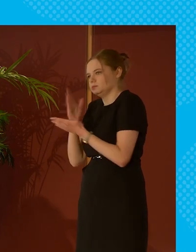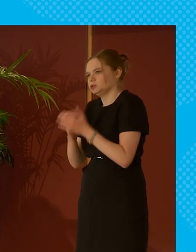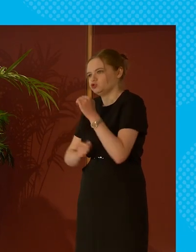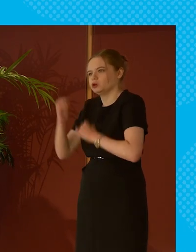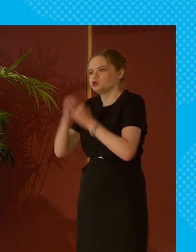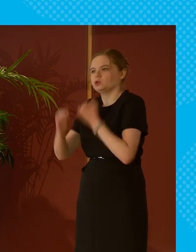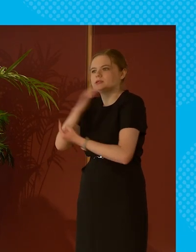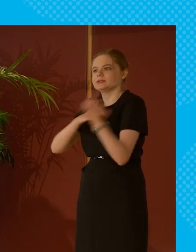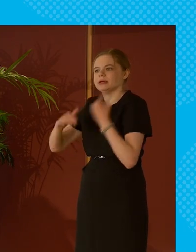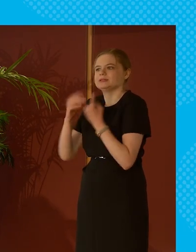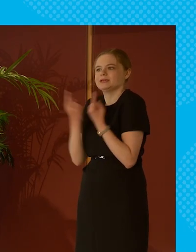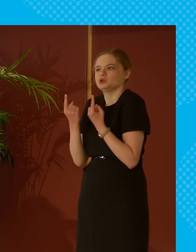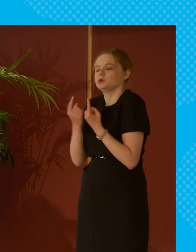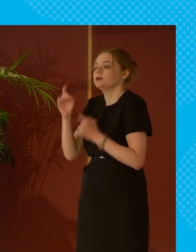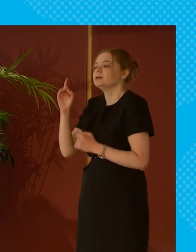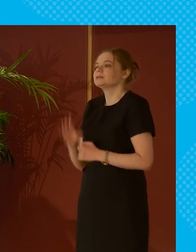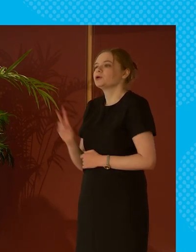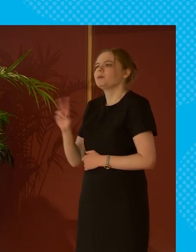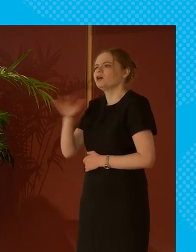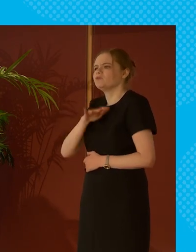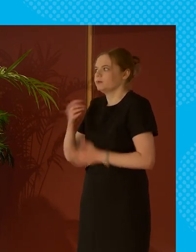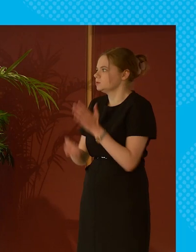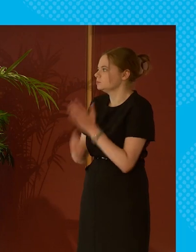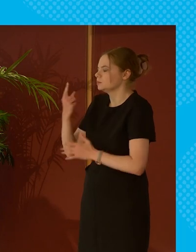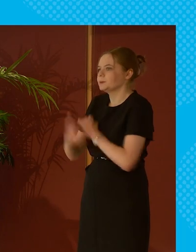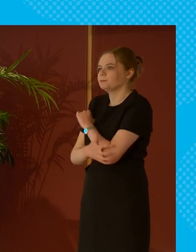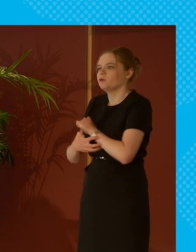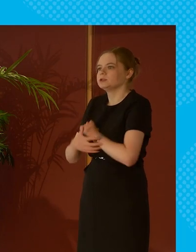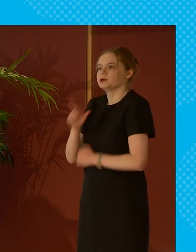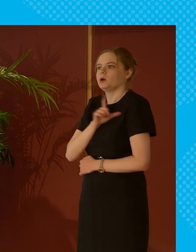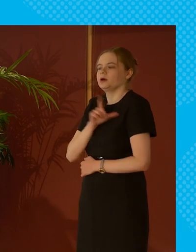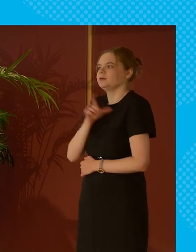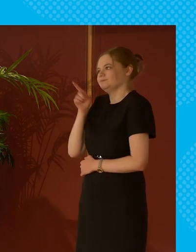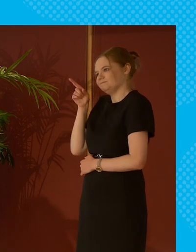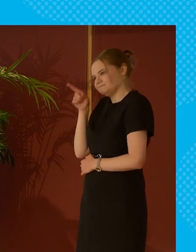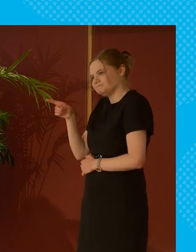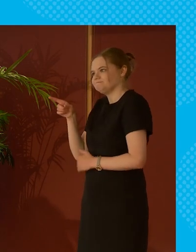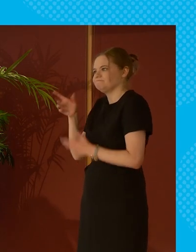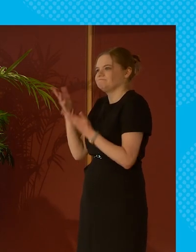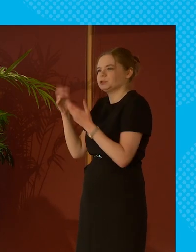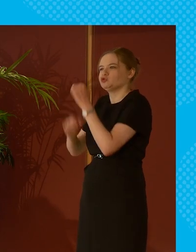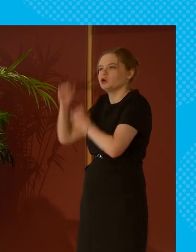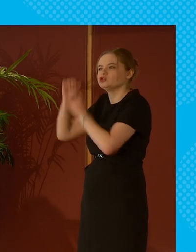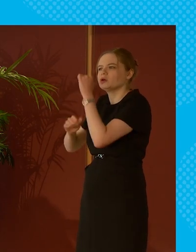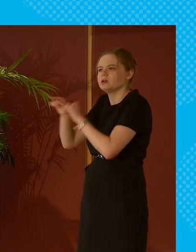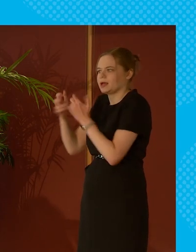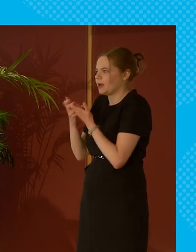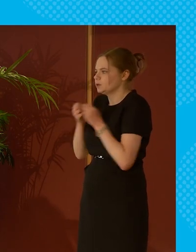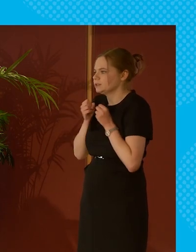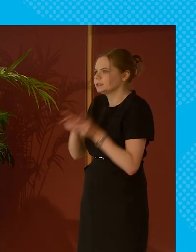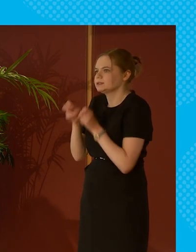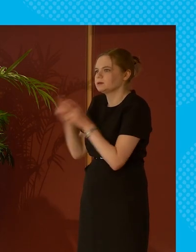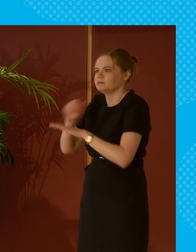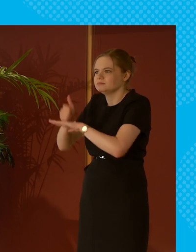want to emphasize that the many reasons why single parent families find themselves in poverty are as a result of um the way we have